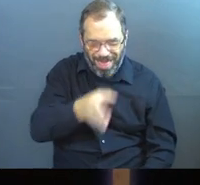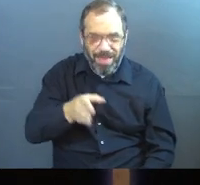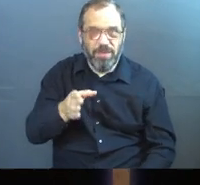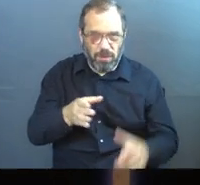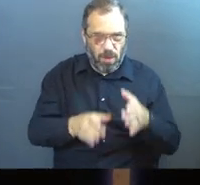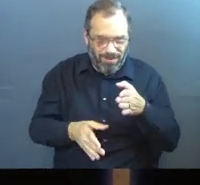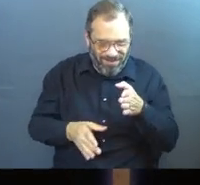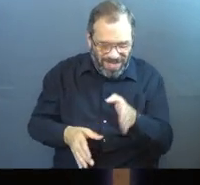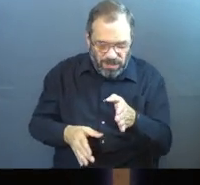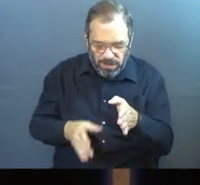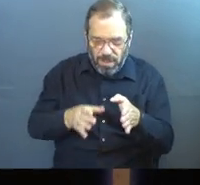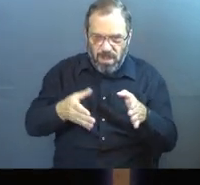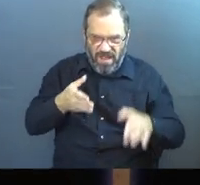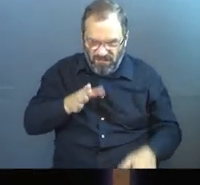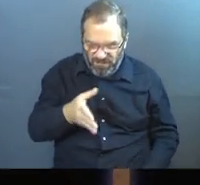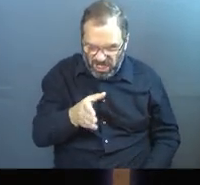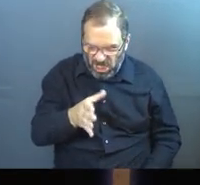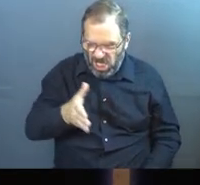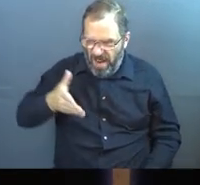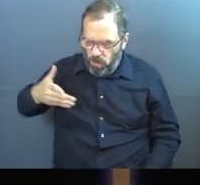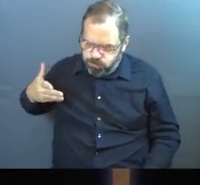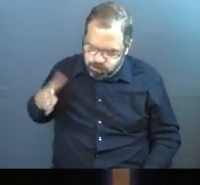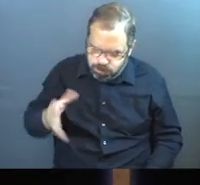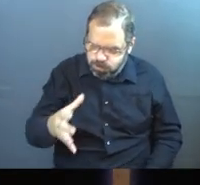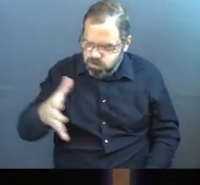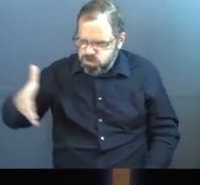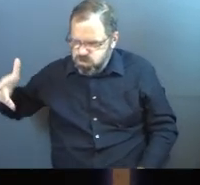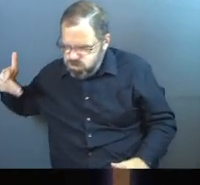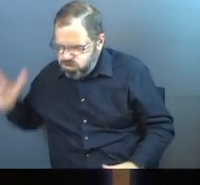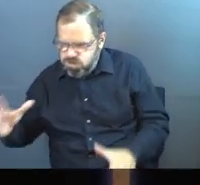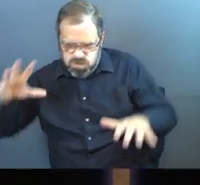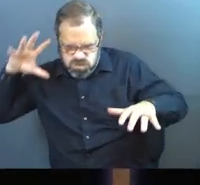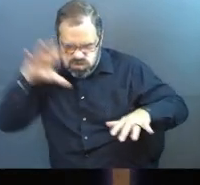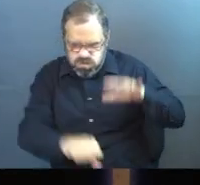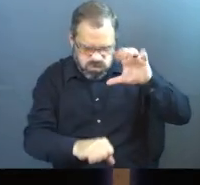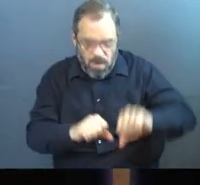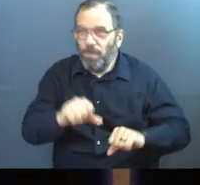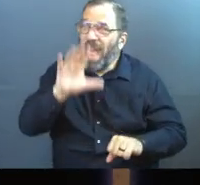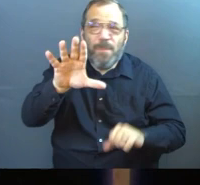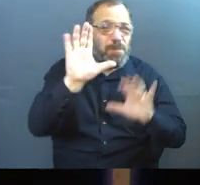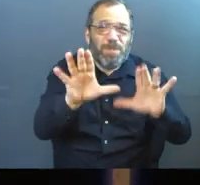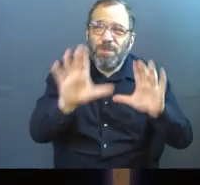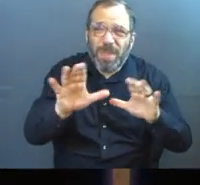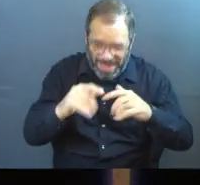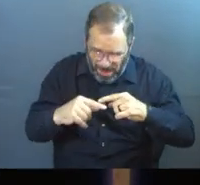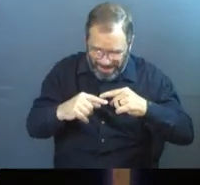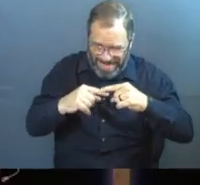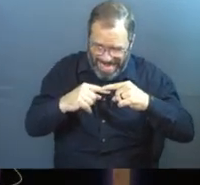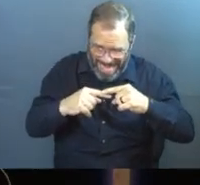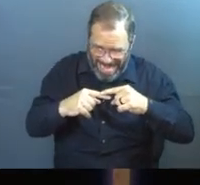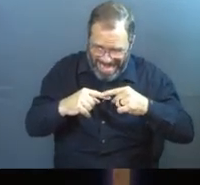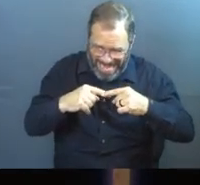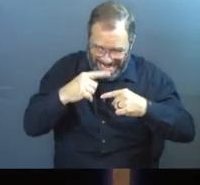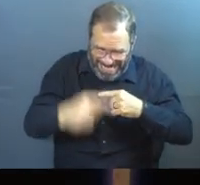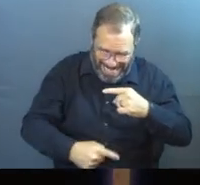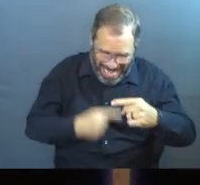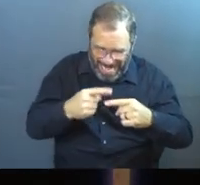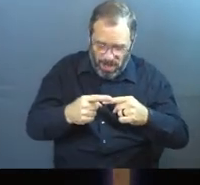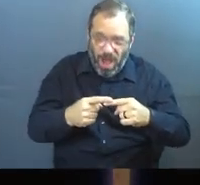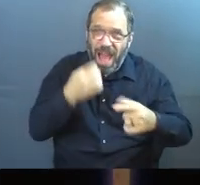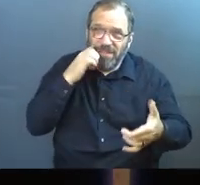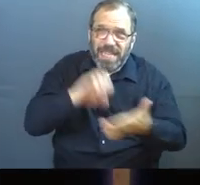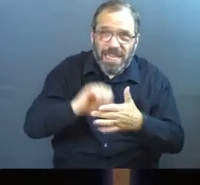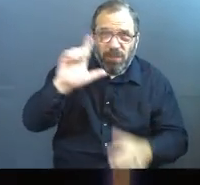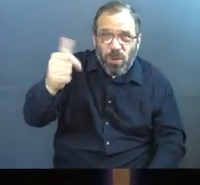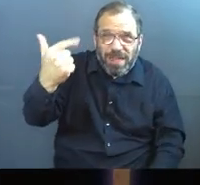fish? This is the way that it works. God says there is a cycle of evil governments and